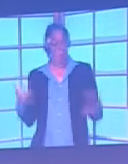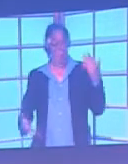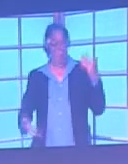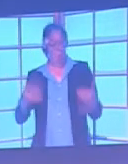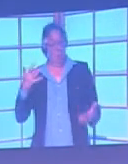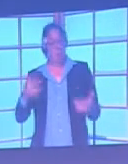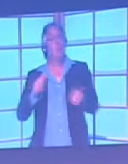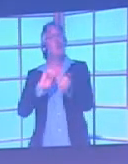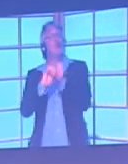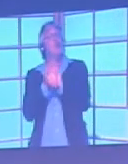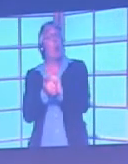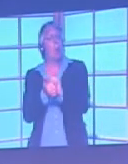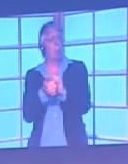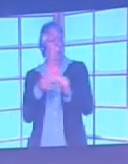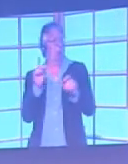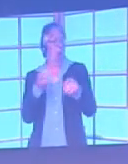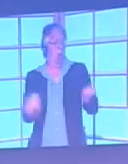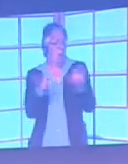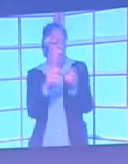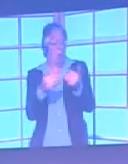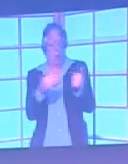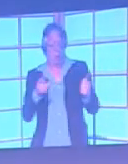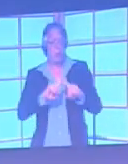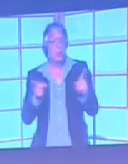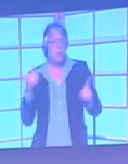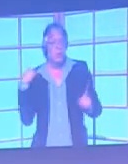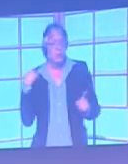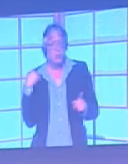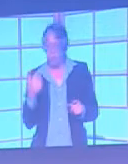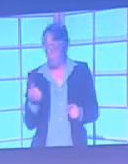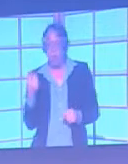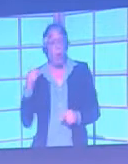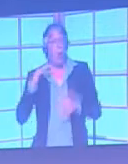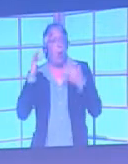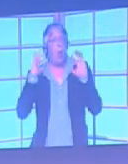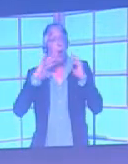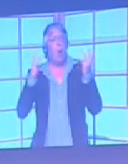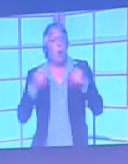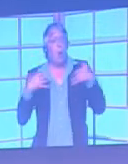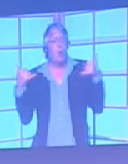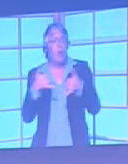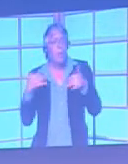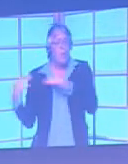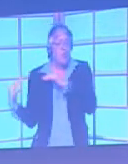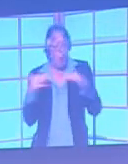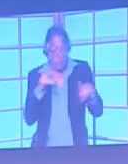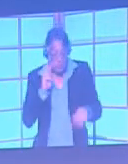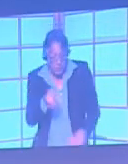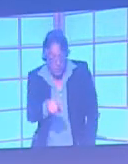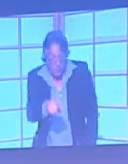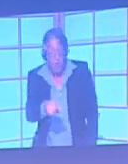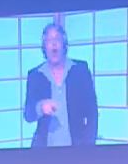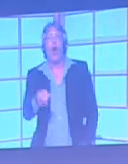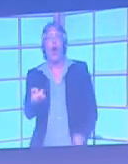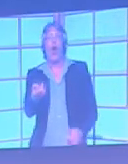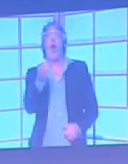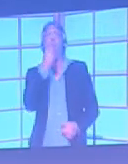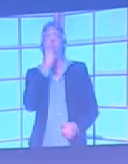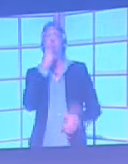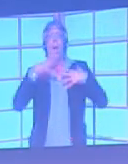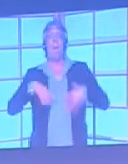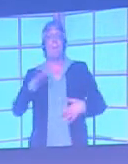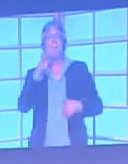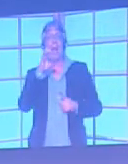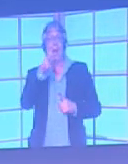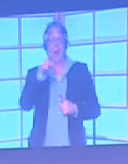major sporting event, but only in the World Cup Rugby a couple of weeks ago, here it is. The referee is in pink, and it's